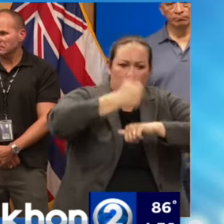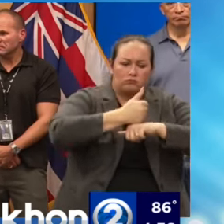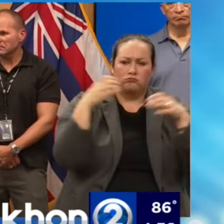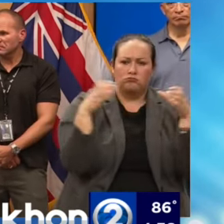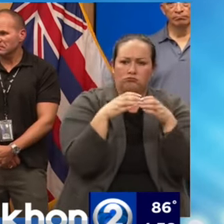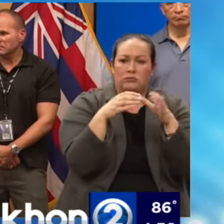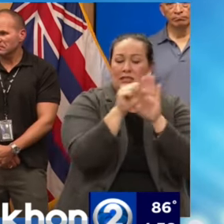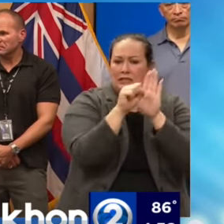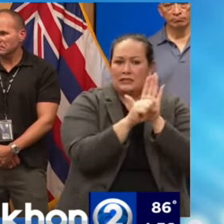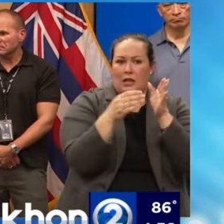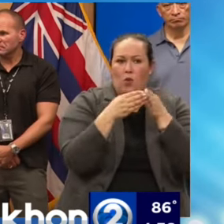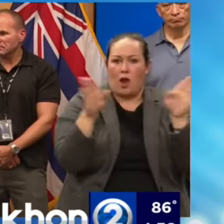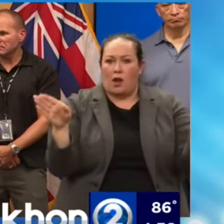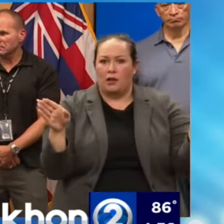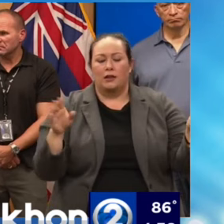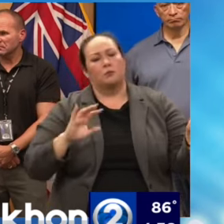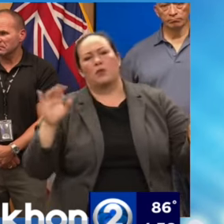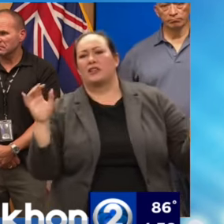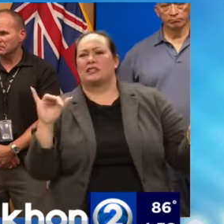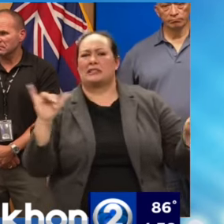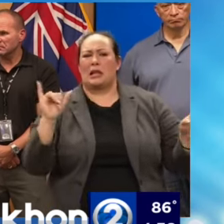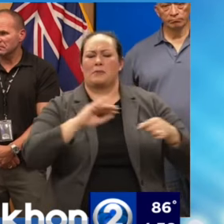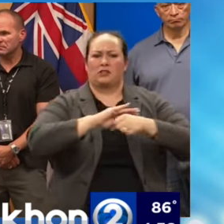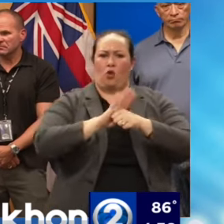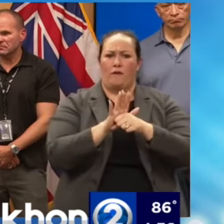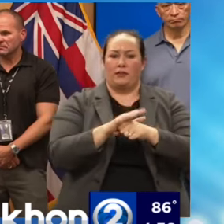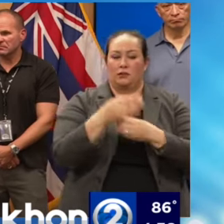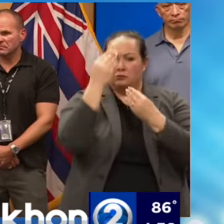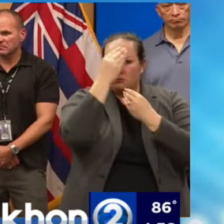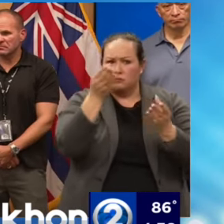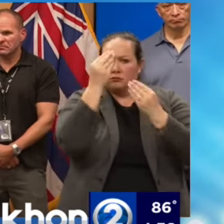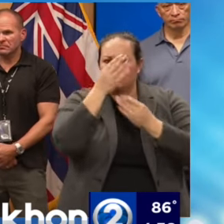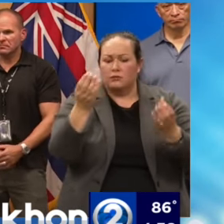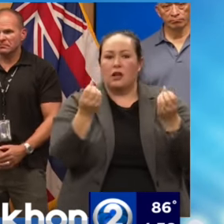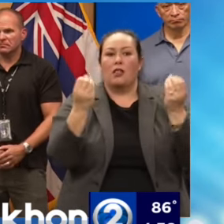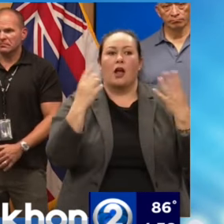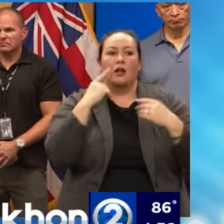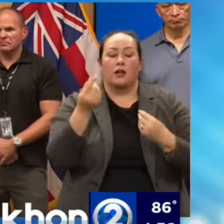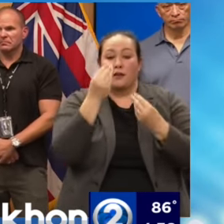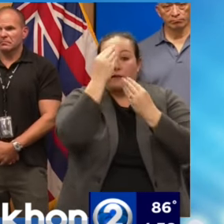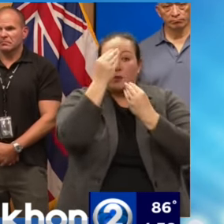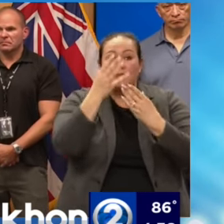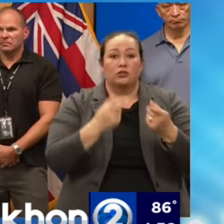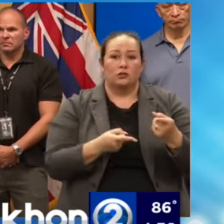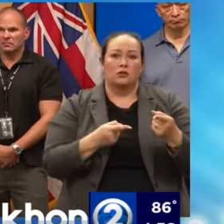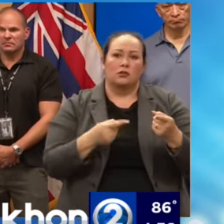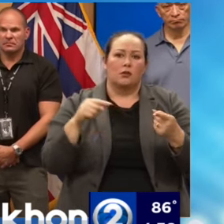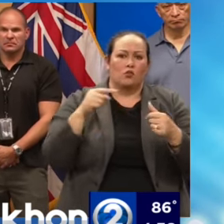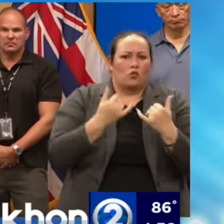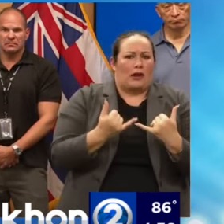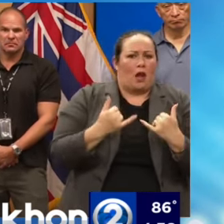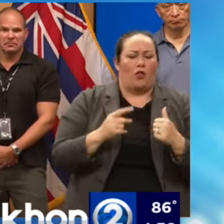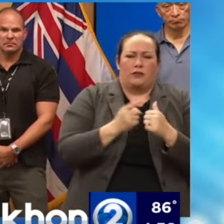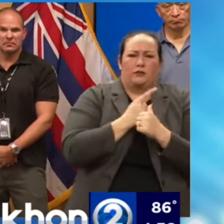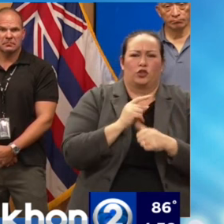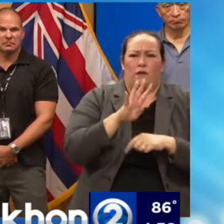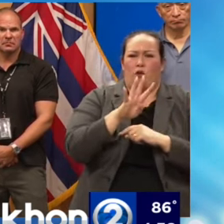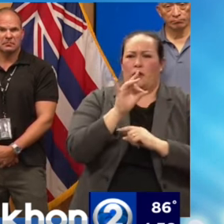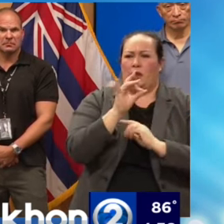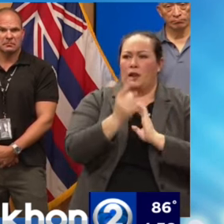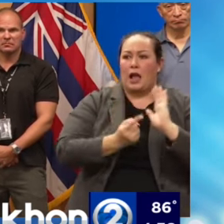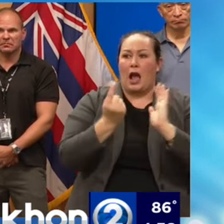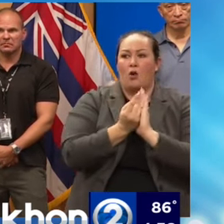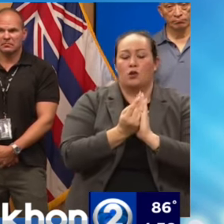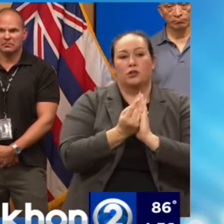unlike the way we approached COVID, which was to share a lot of information. It's just in these first 48 hours the amount of damage